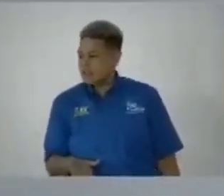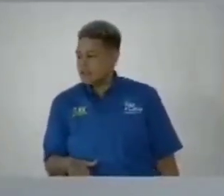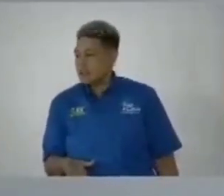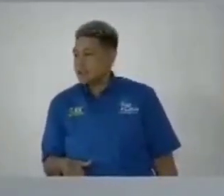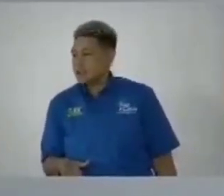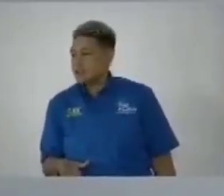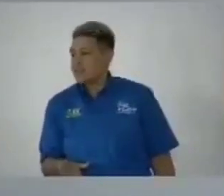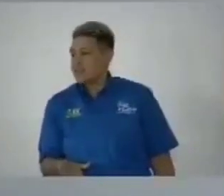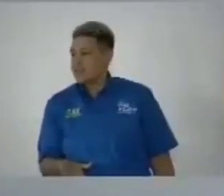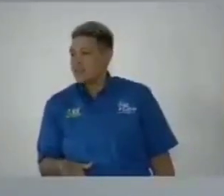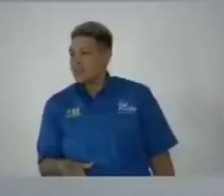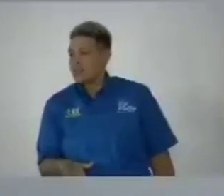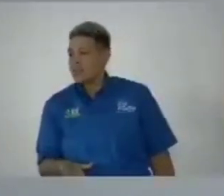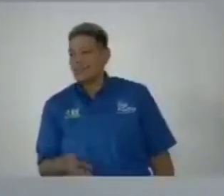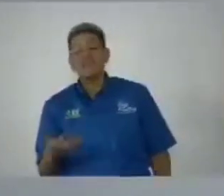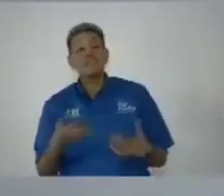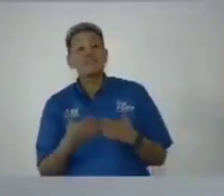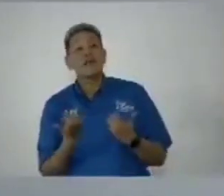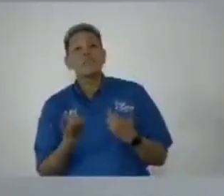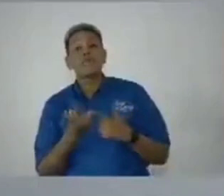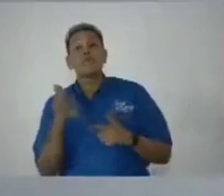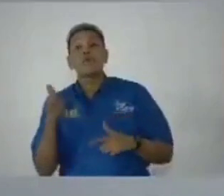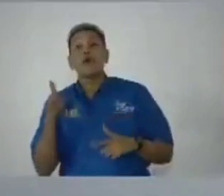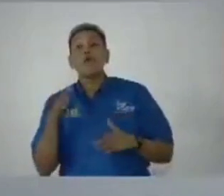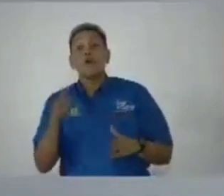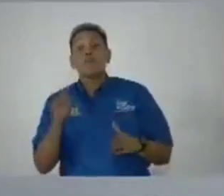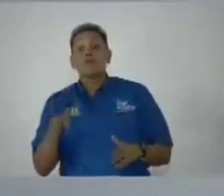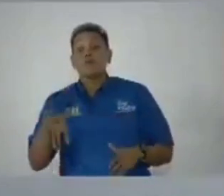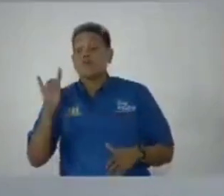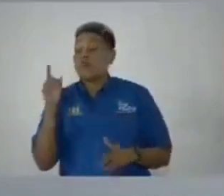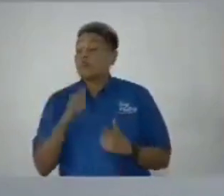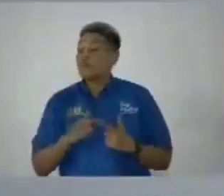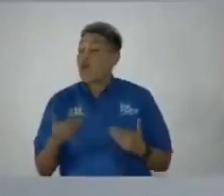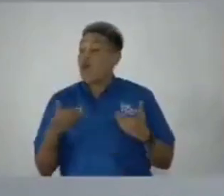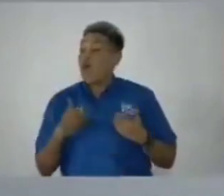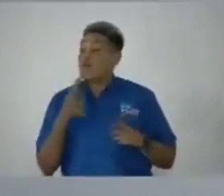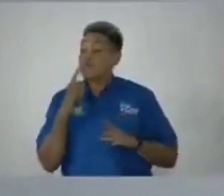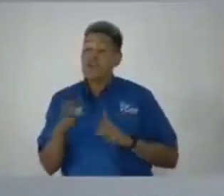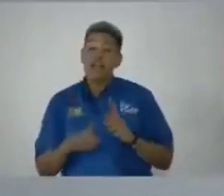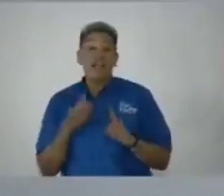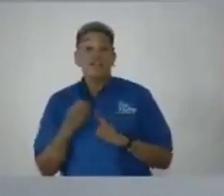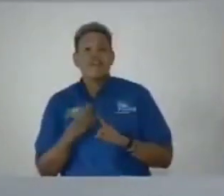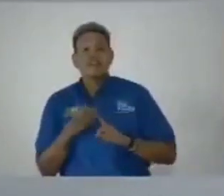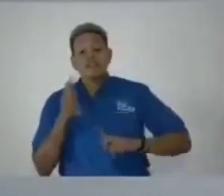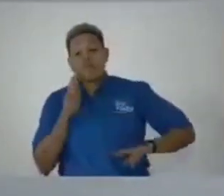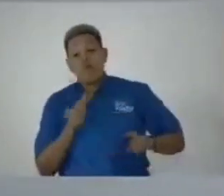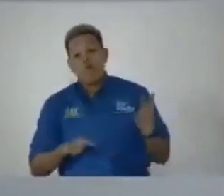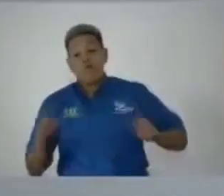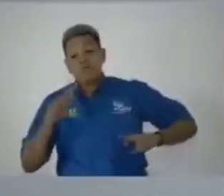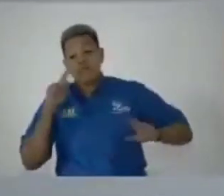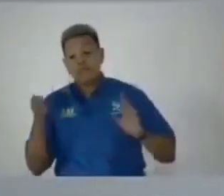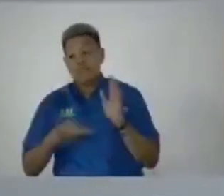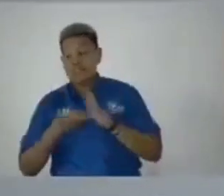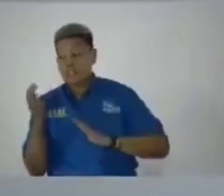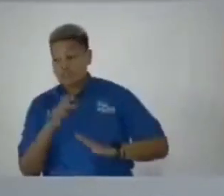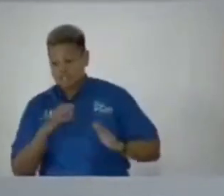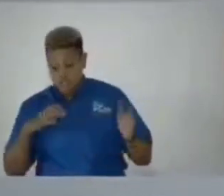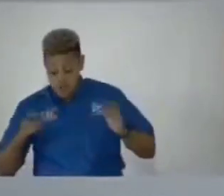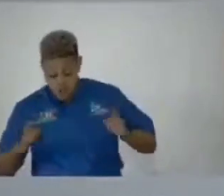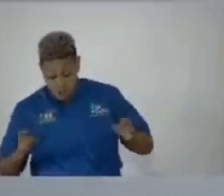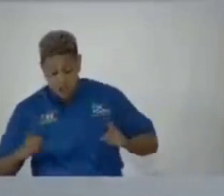a way madam speaker must be found to have effective oversight of the integrity commission